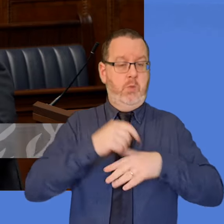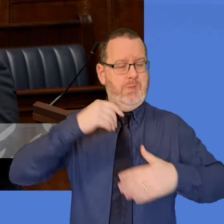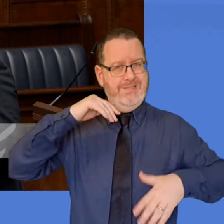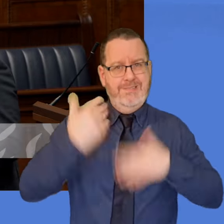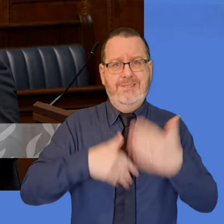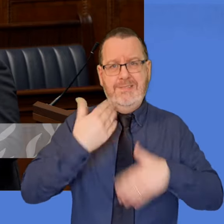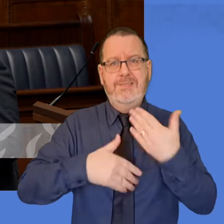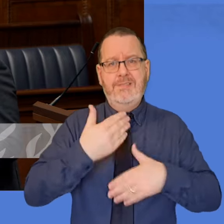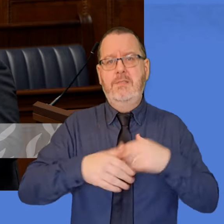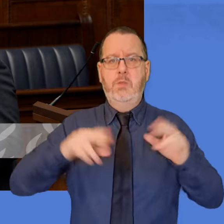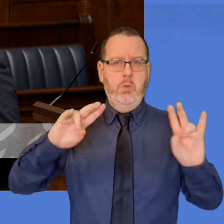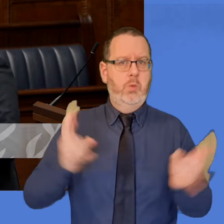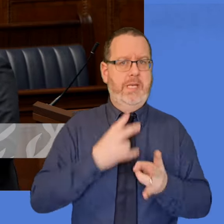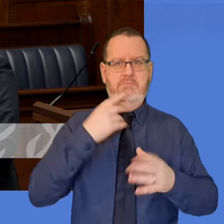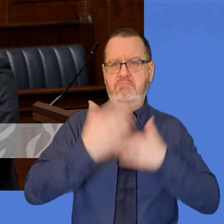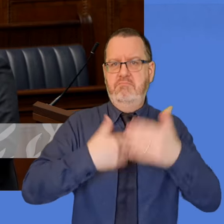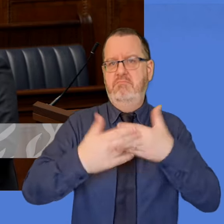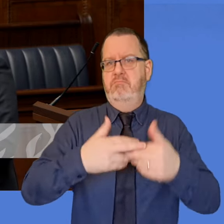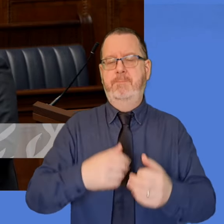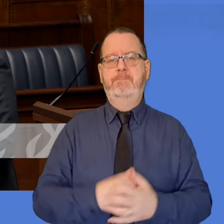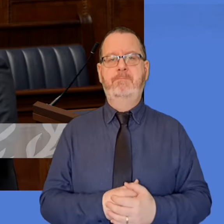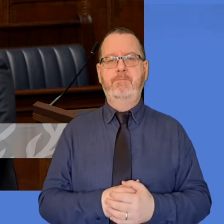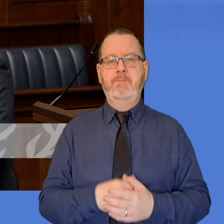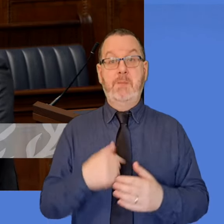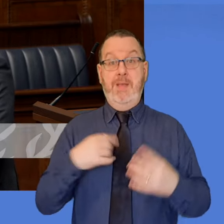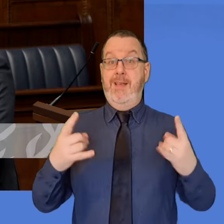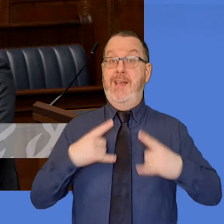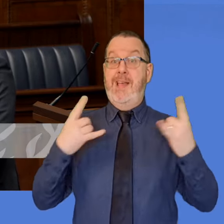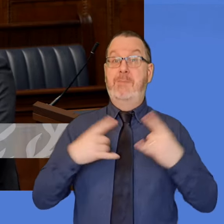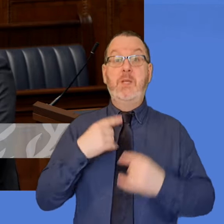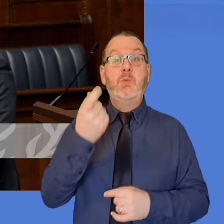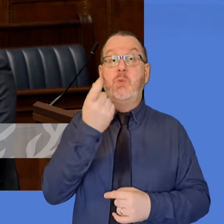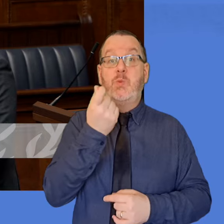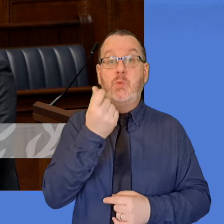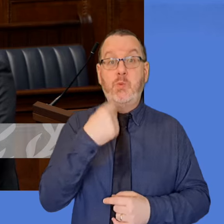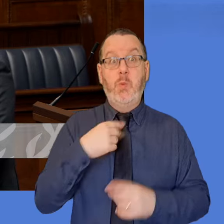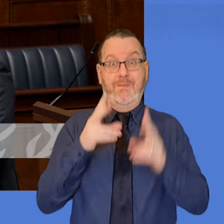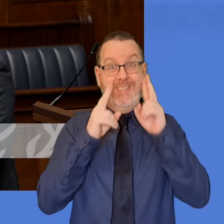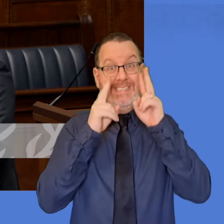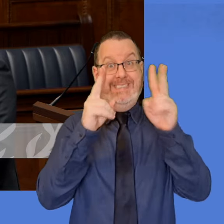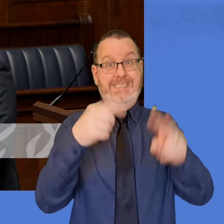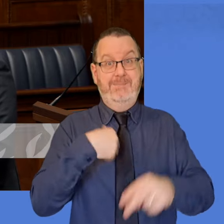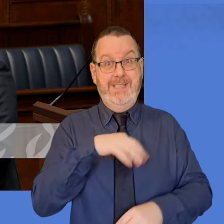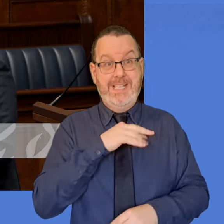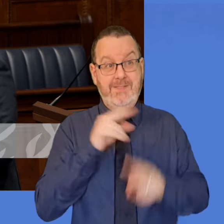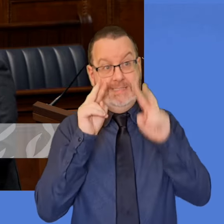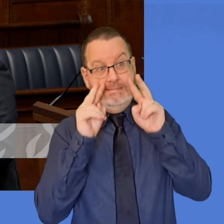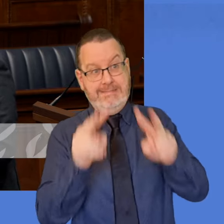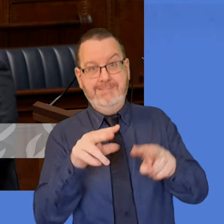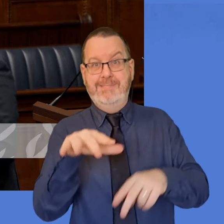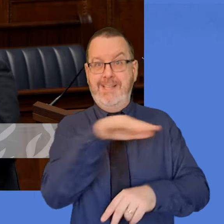that I'm going to be visiting very, very soon to see for myself the work that is going to be done. I think it was on